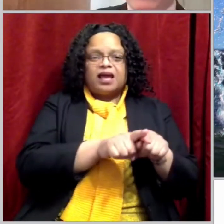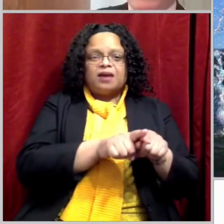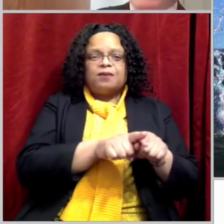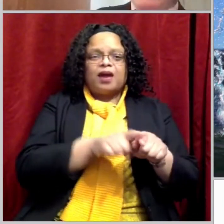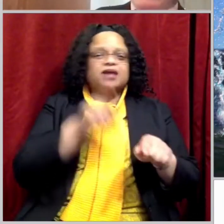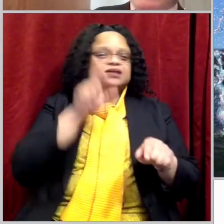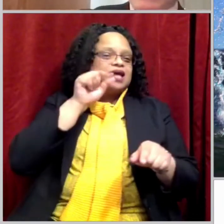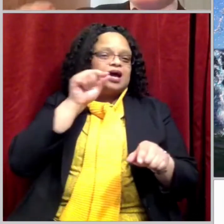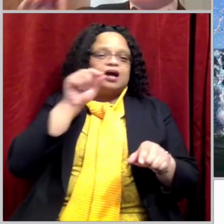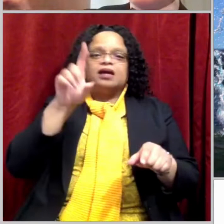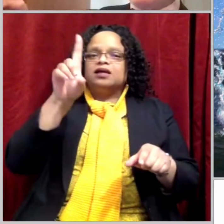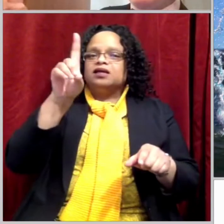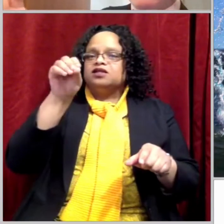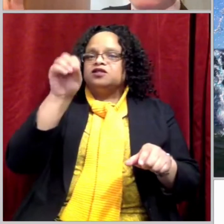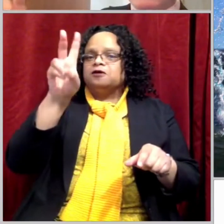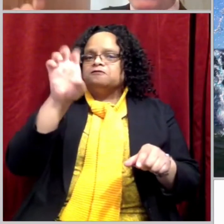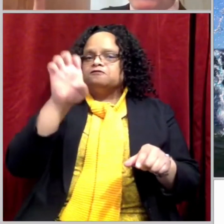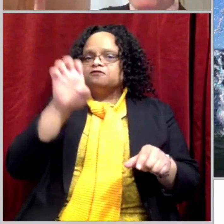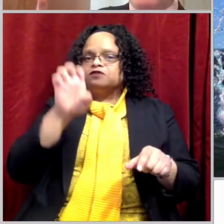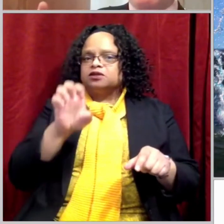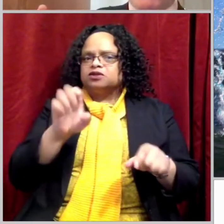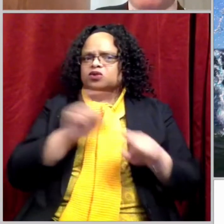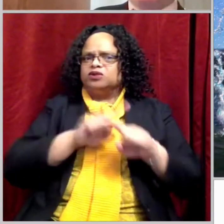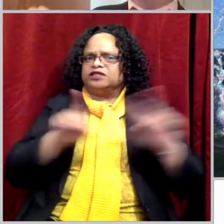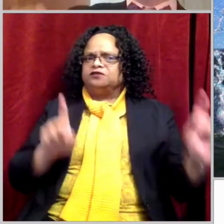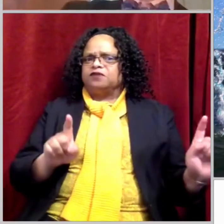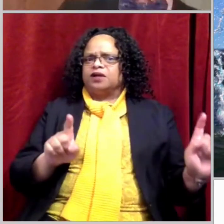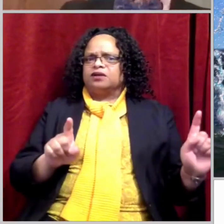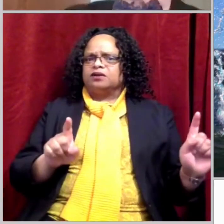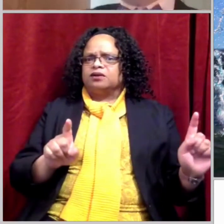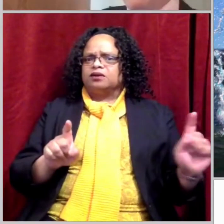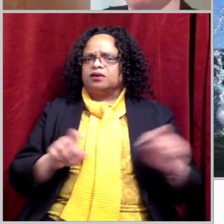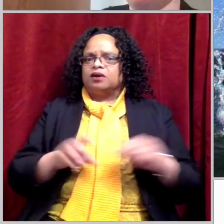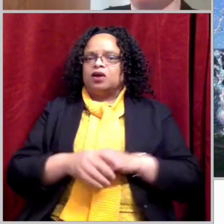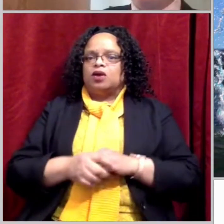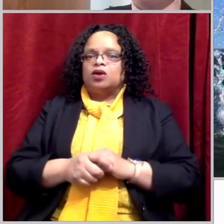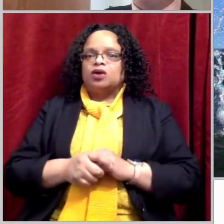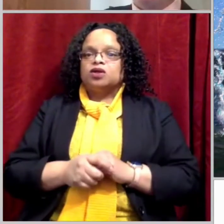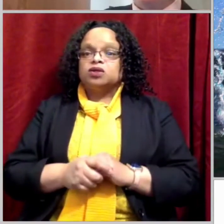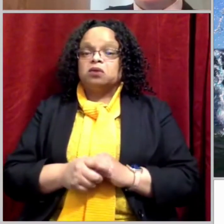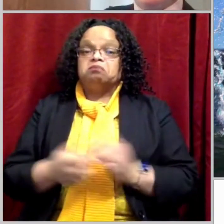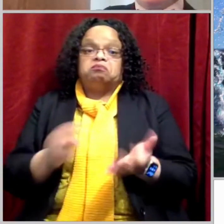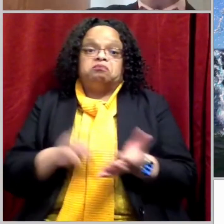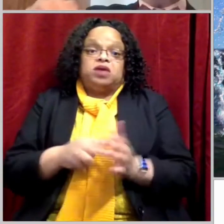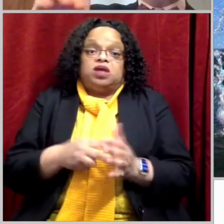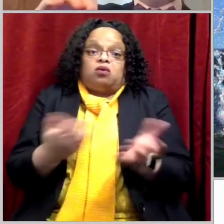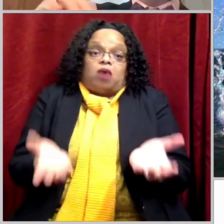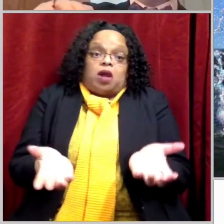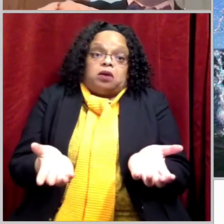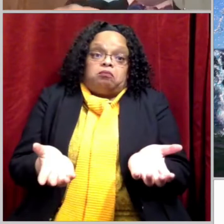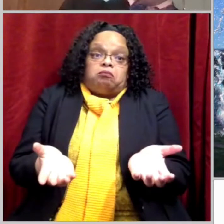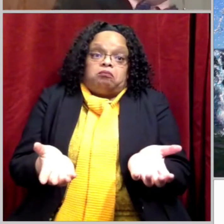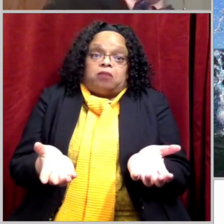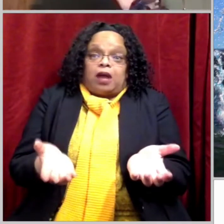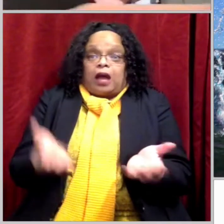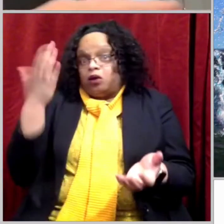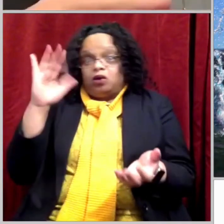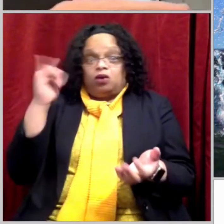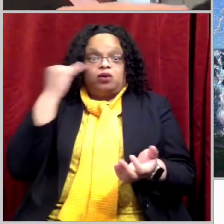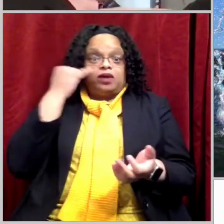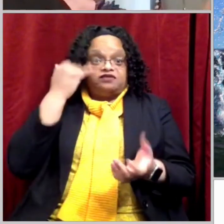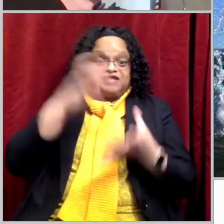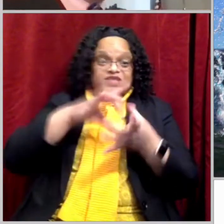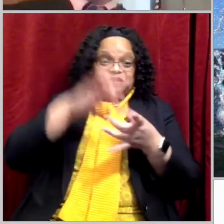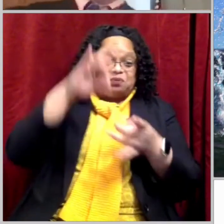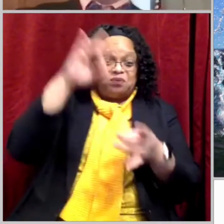distinction. Not saying that the Holy Spirit looked like a dove. And oftentimes, even in